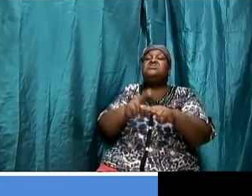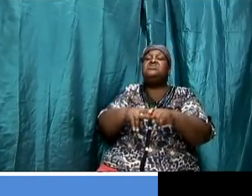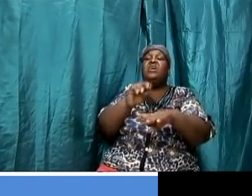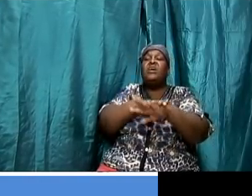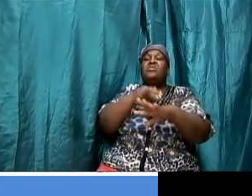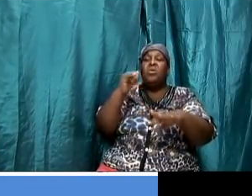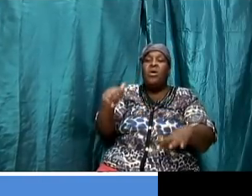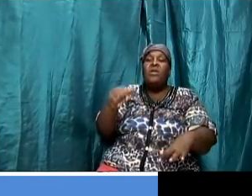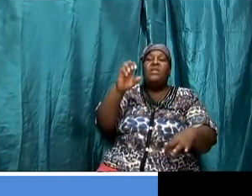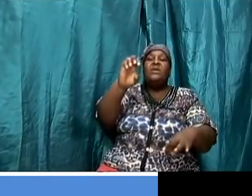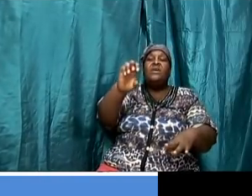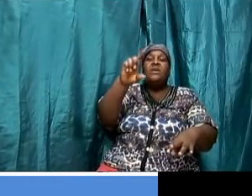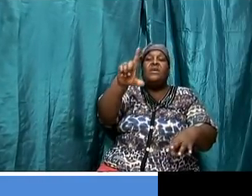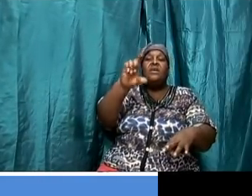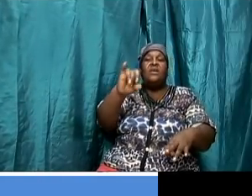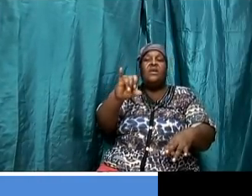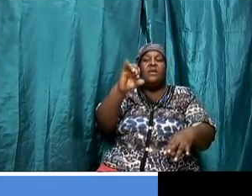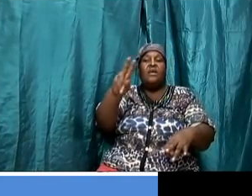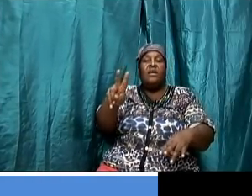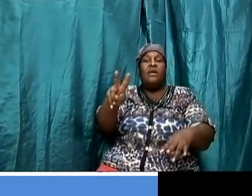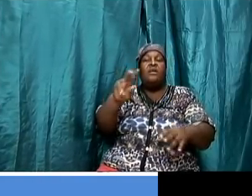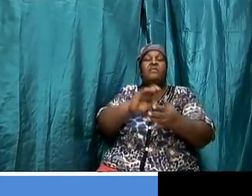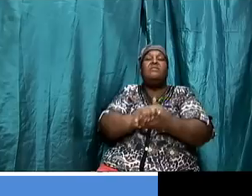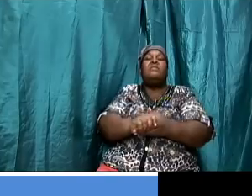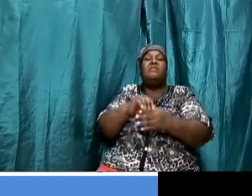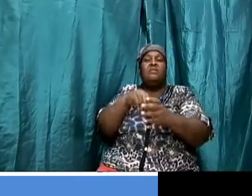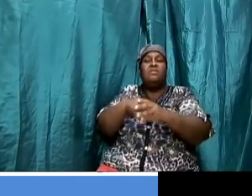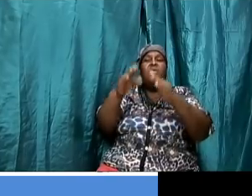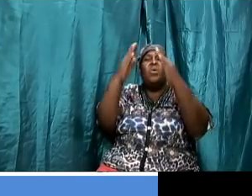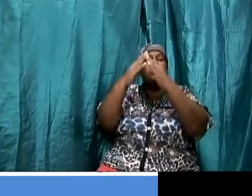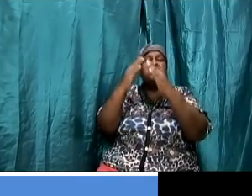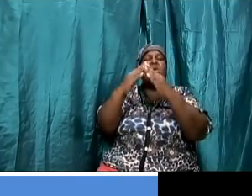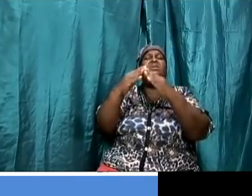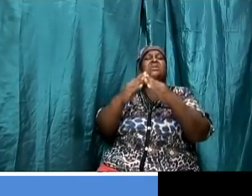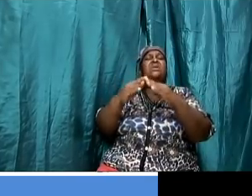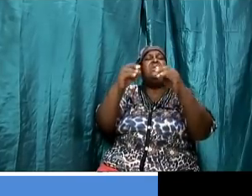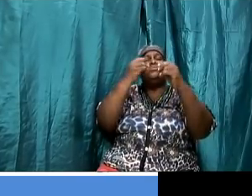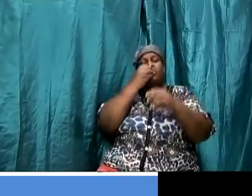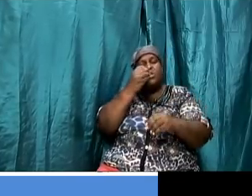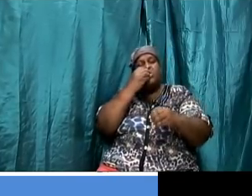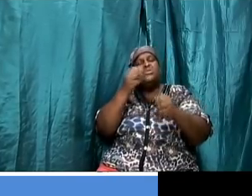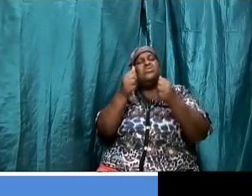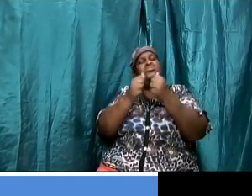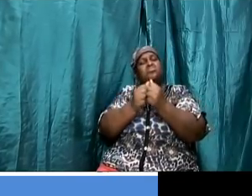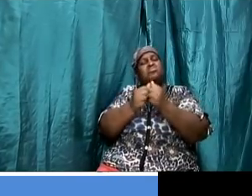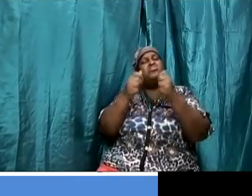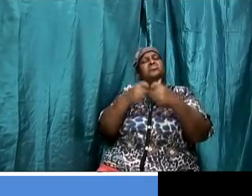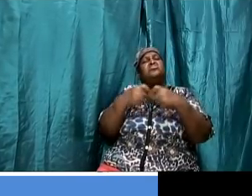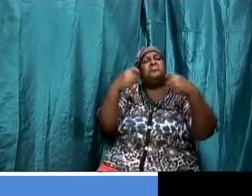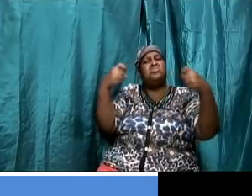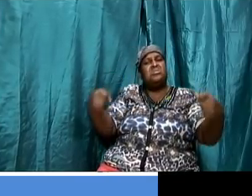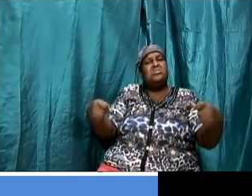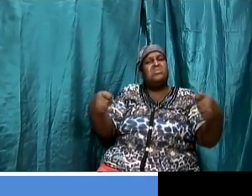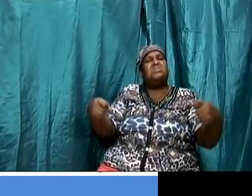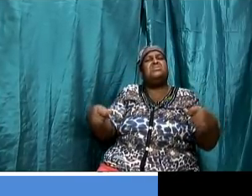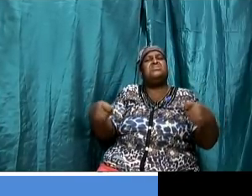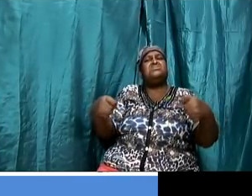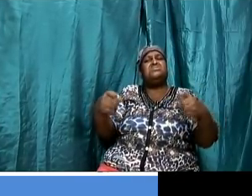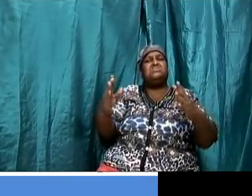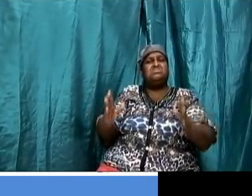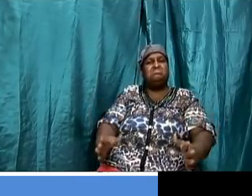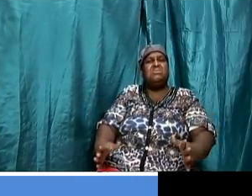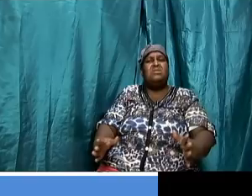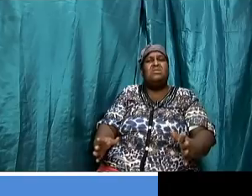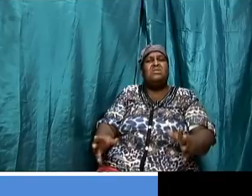that he was in his house and and they came to him and they were eating with the sinners and the pharisees again apparently they love to show up where jesus